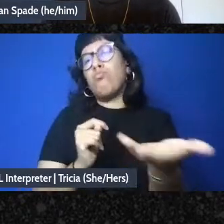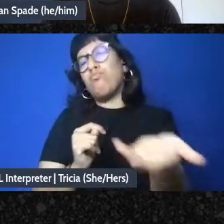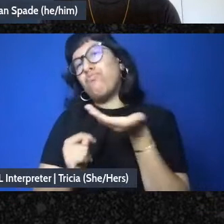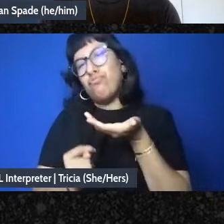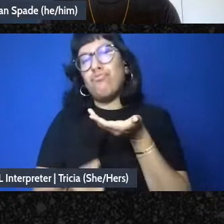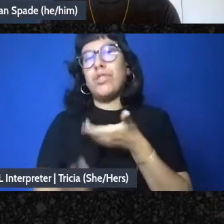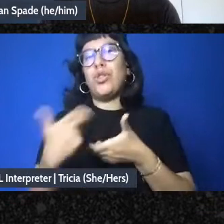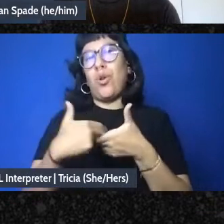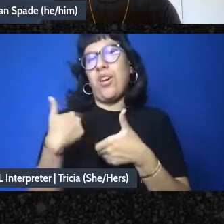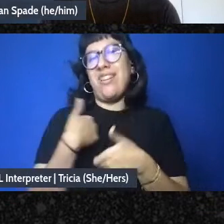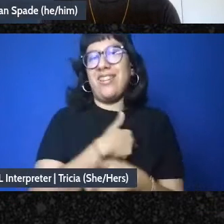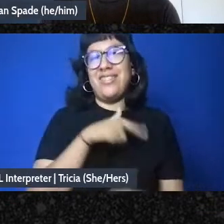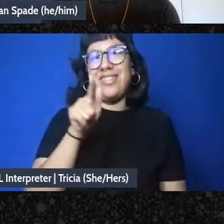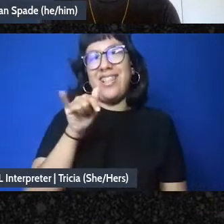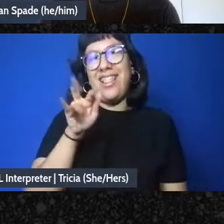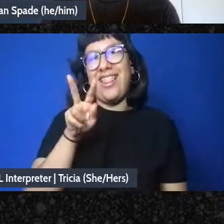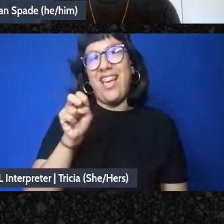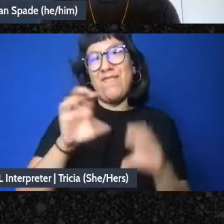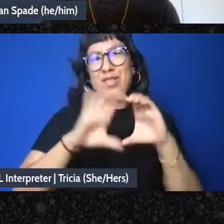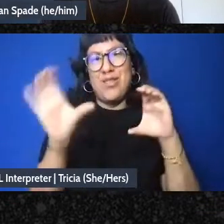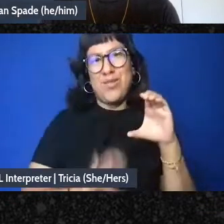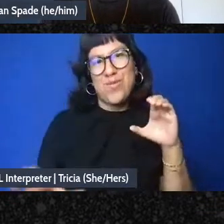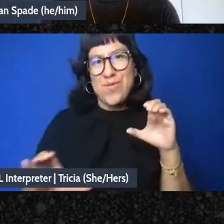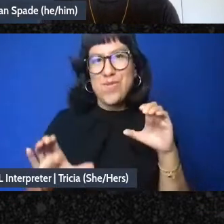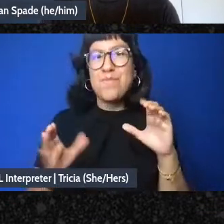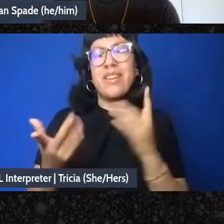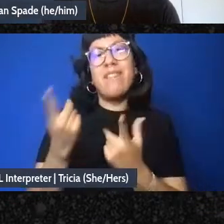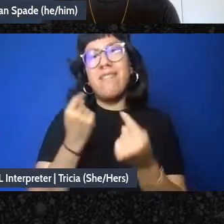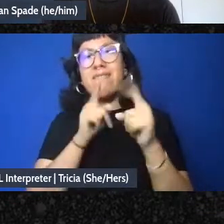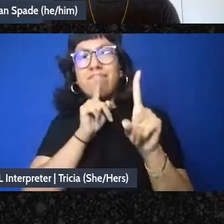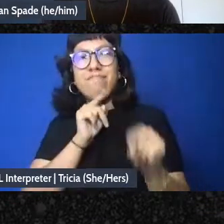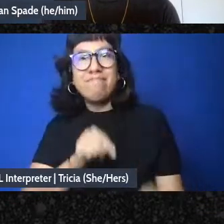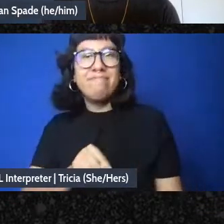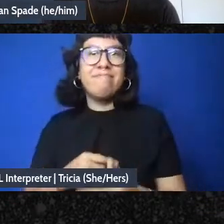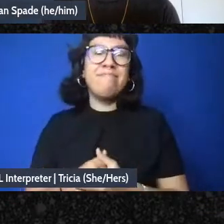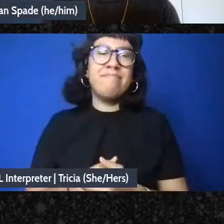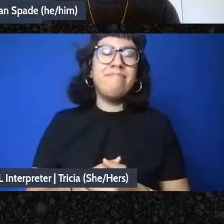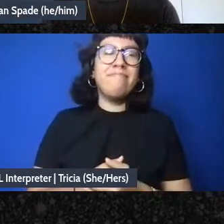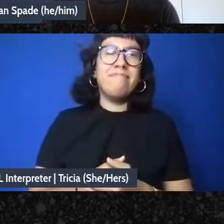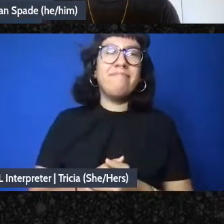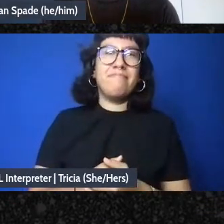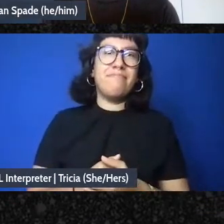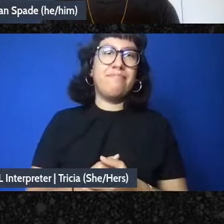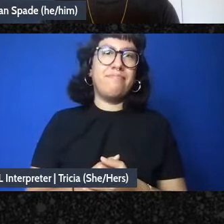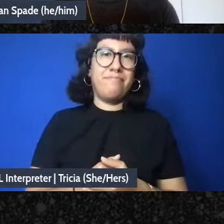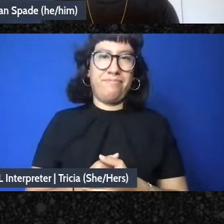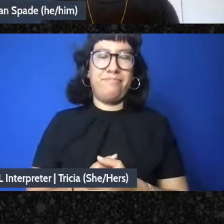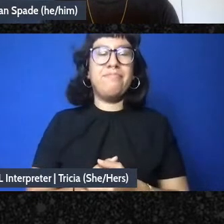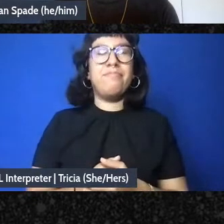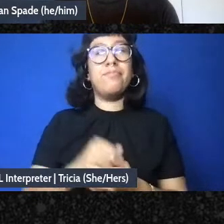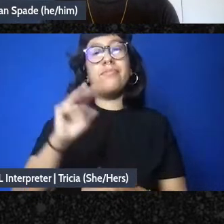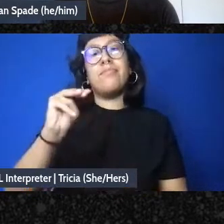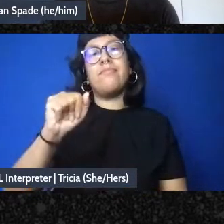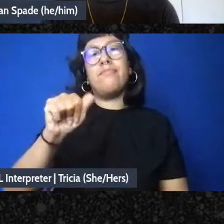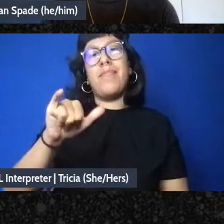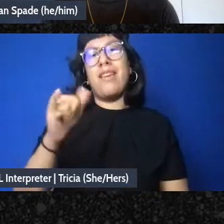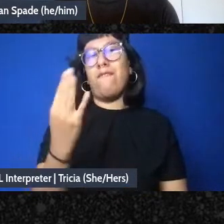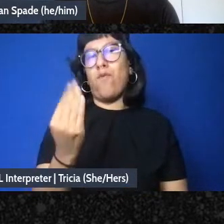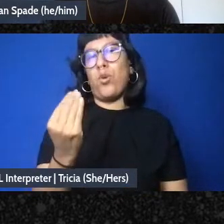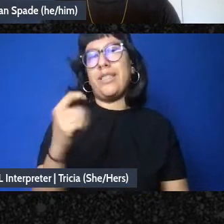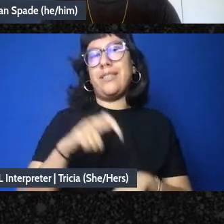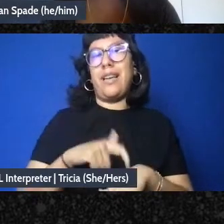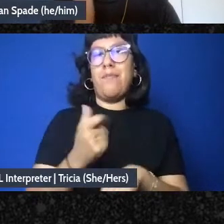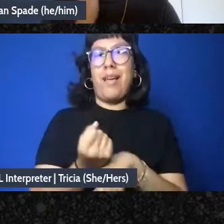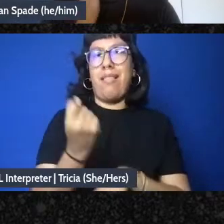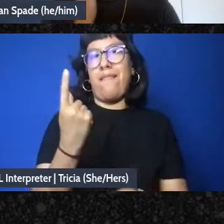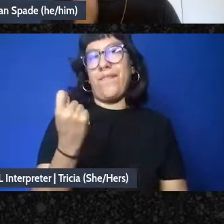you live in the Zoom room so you could ask questions at the end it's on May 14th at 11